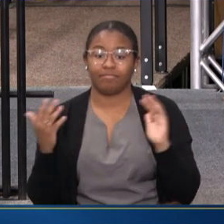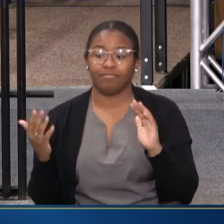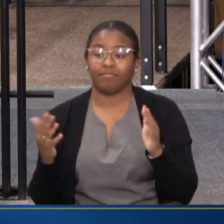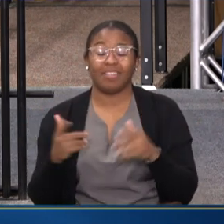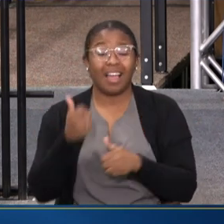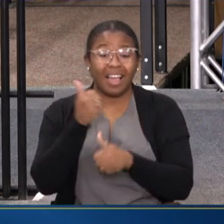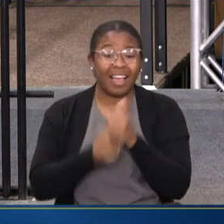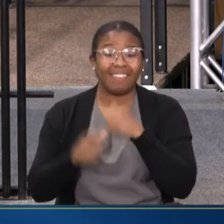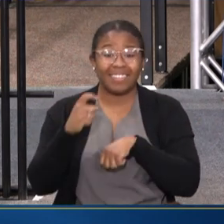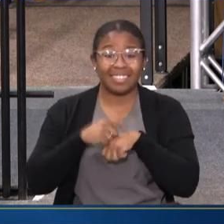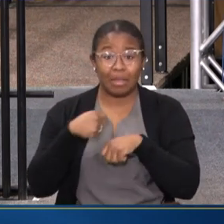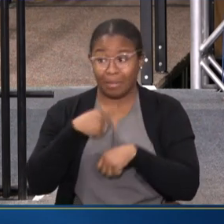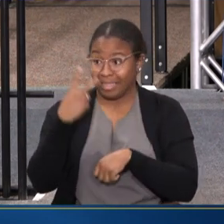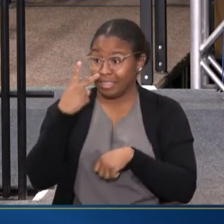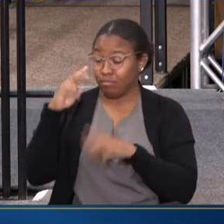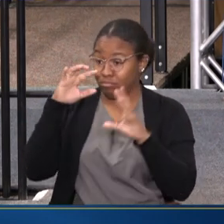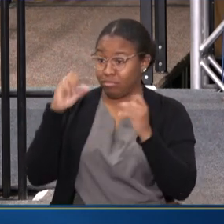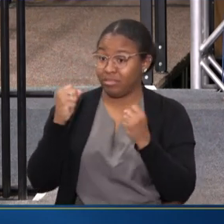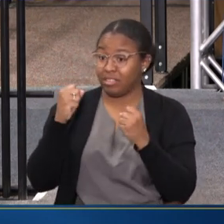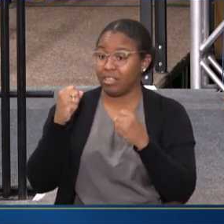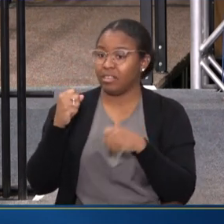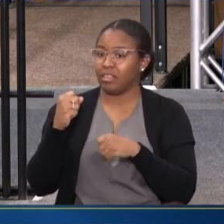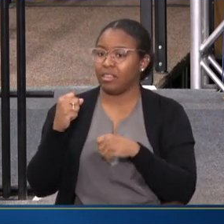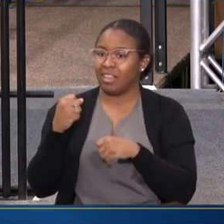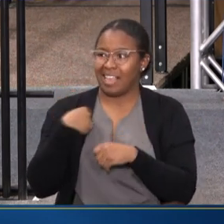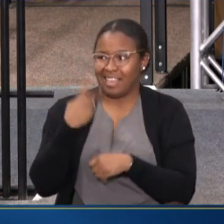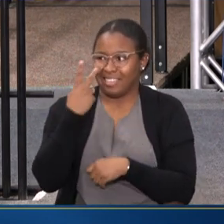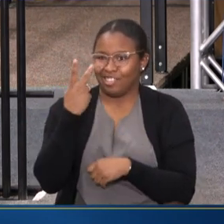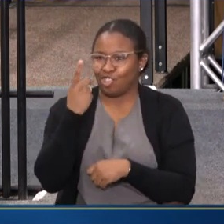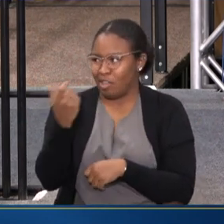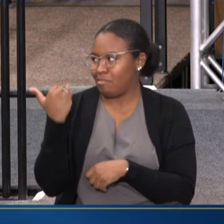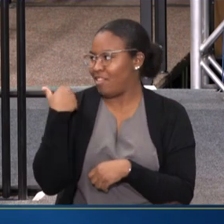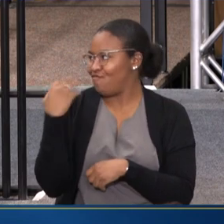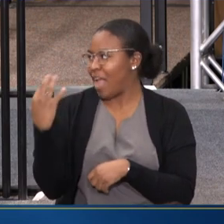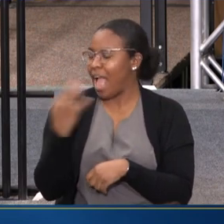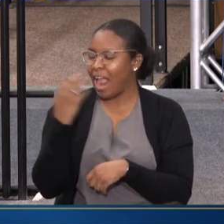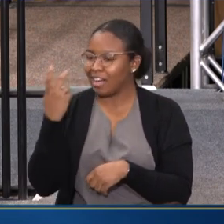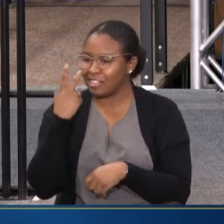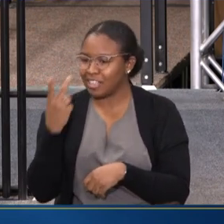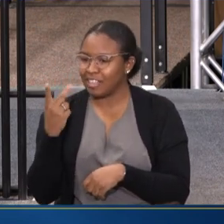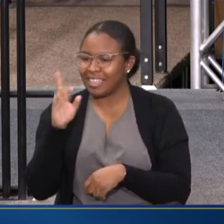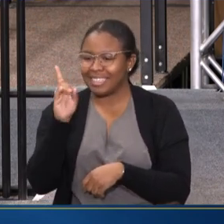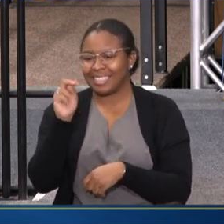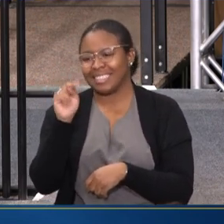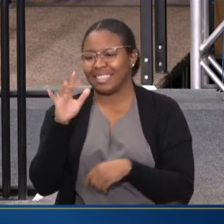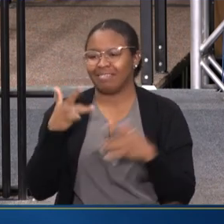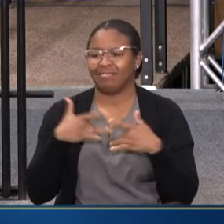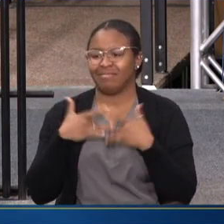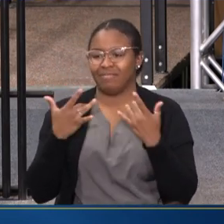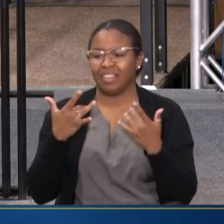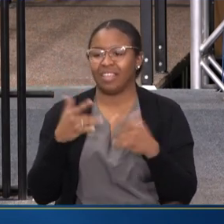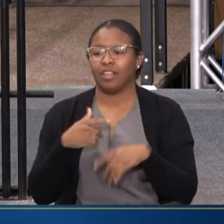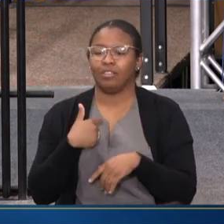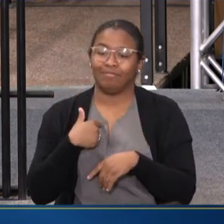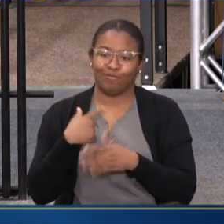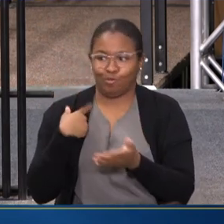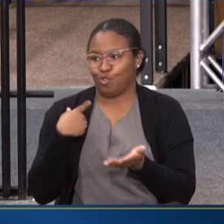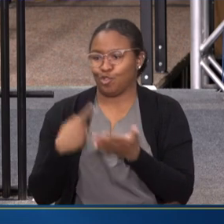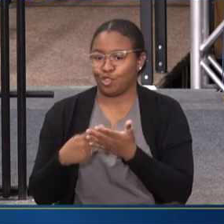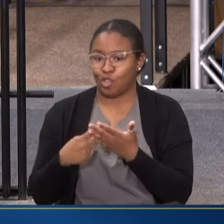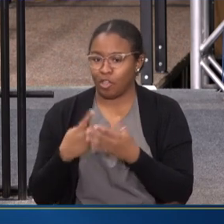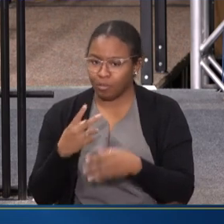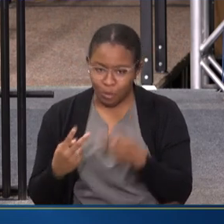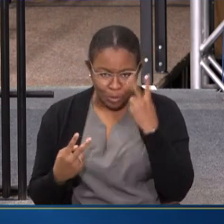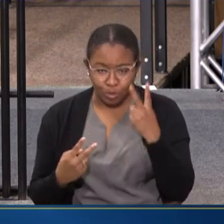EVERY TIME I SEE THE PRESIDENT, AND WE JUST SAW HIM LAST FRIDAY NIGHT AT OUR DNC EVENT, TALK ABOUT TWO